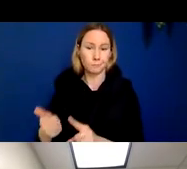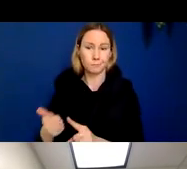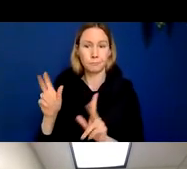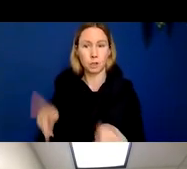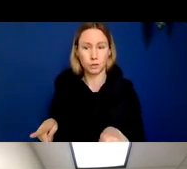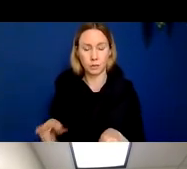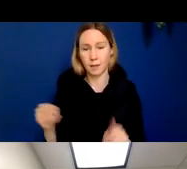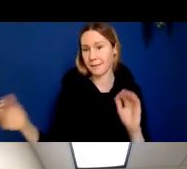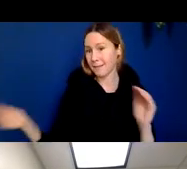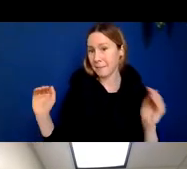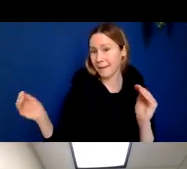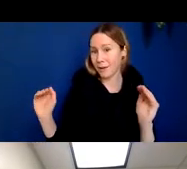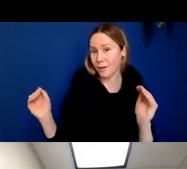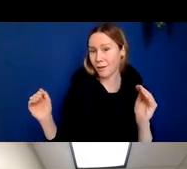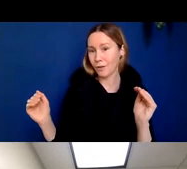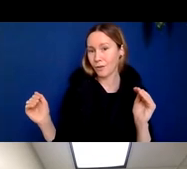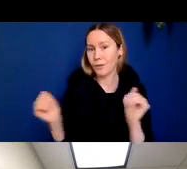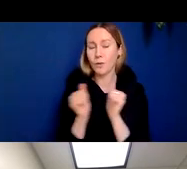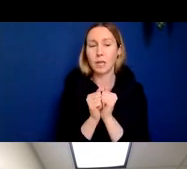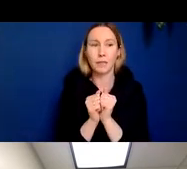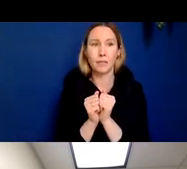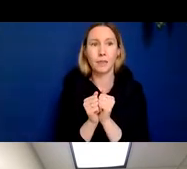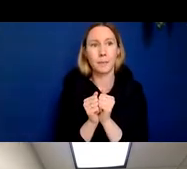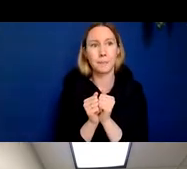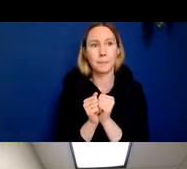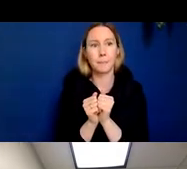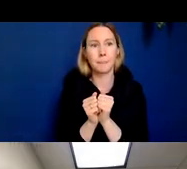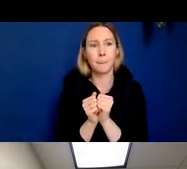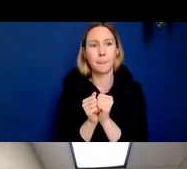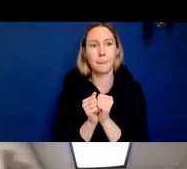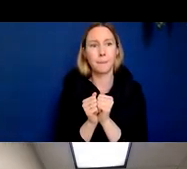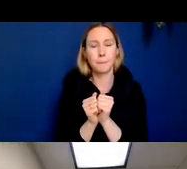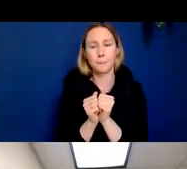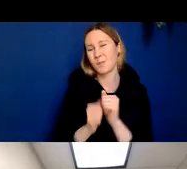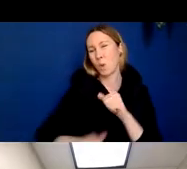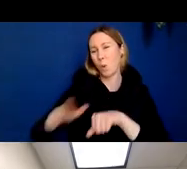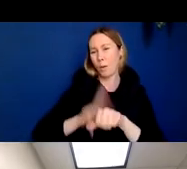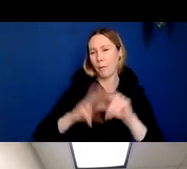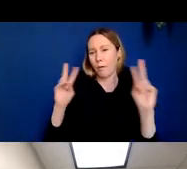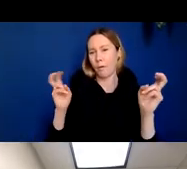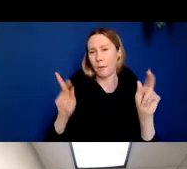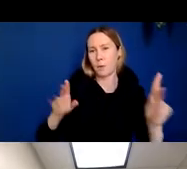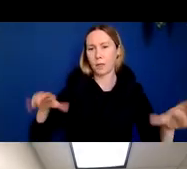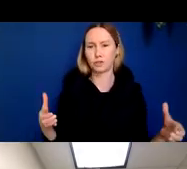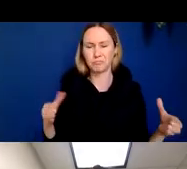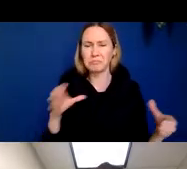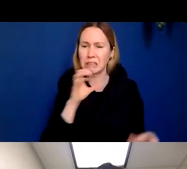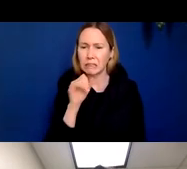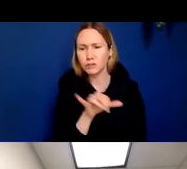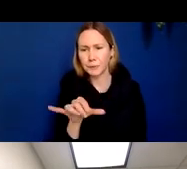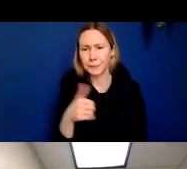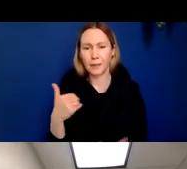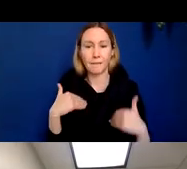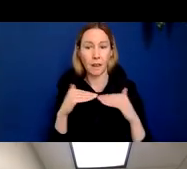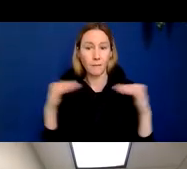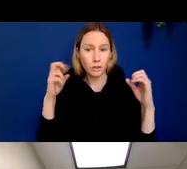and compare that score with a population of normal people that are about the same age and have the same